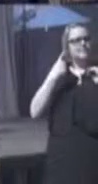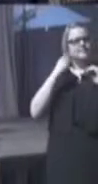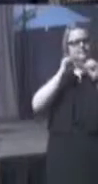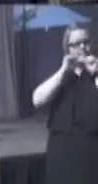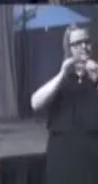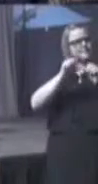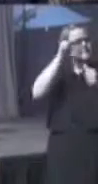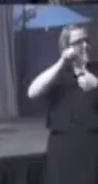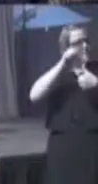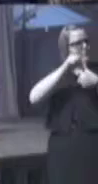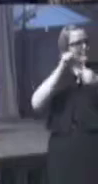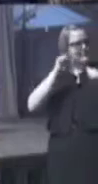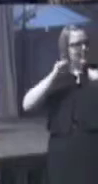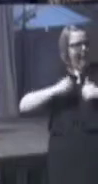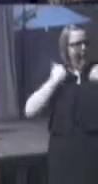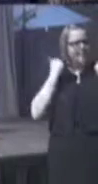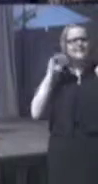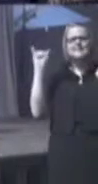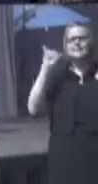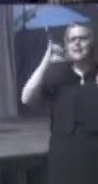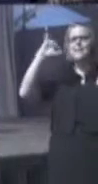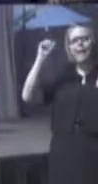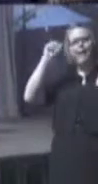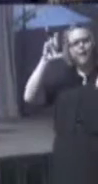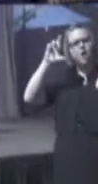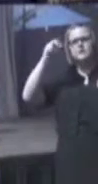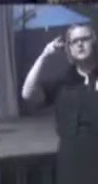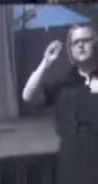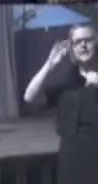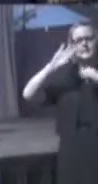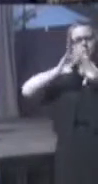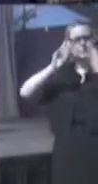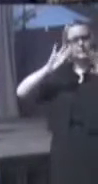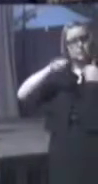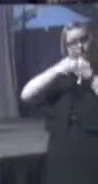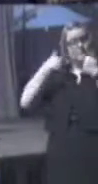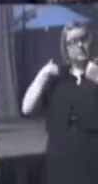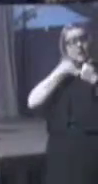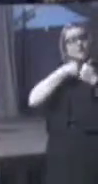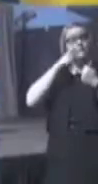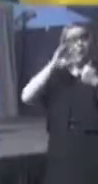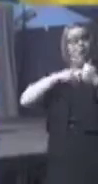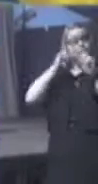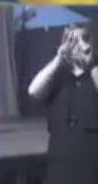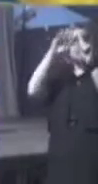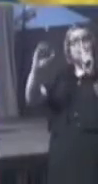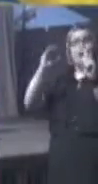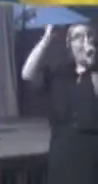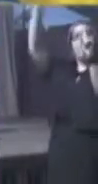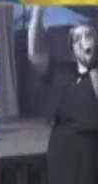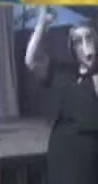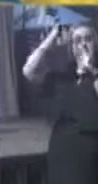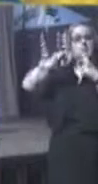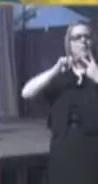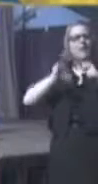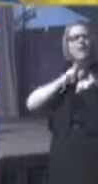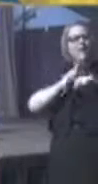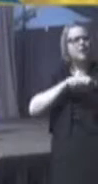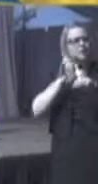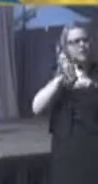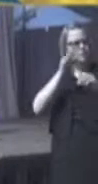Just like the Air and Space Museum challenges us to set our sights higher, or the Natural History Museum encourages us